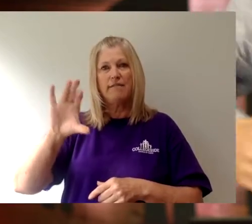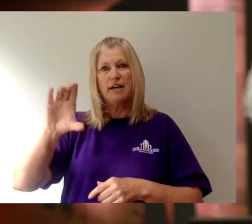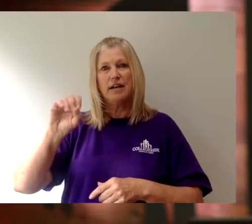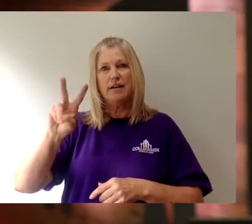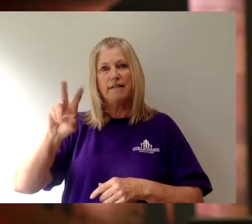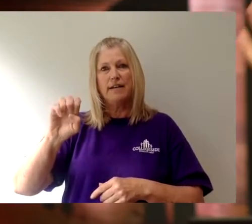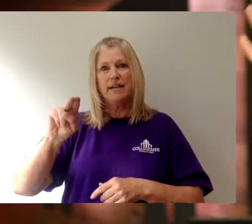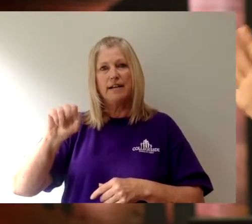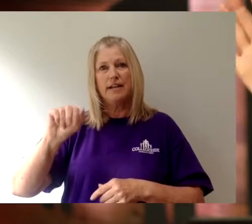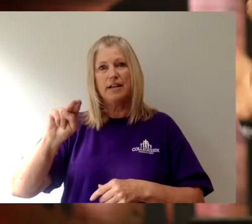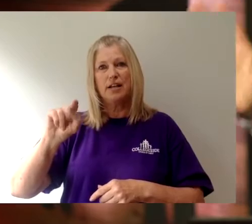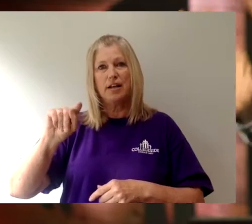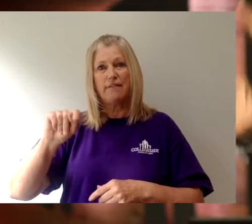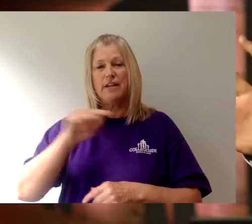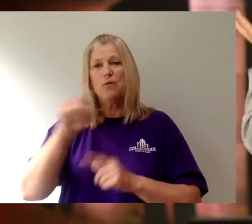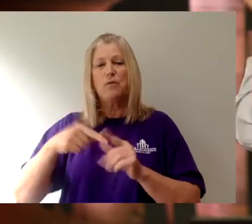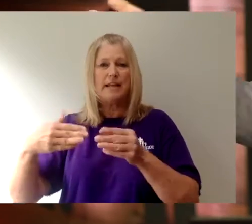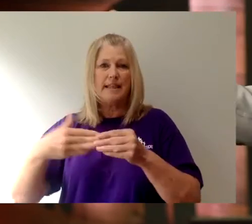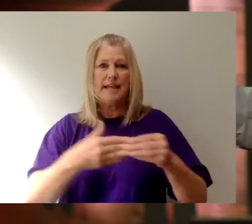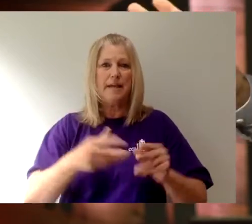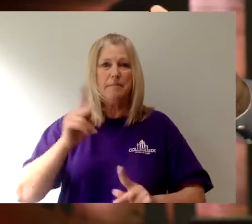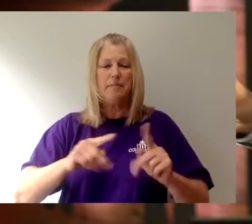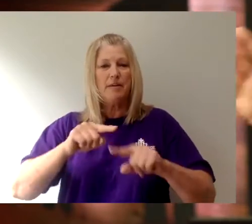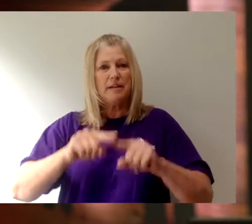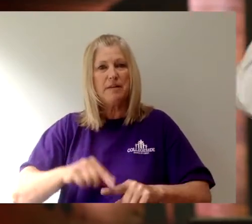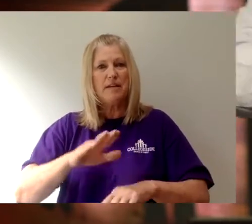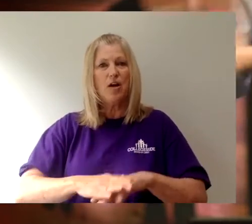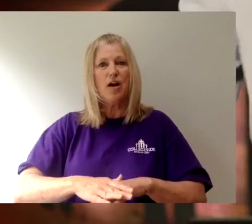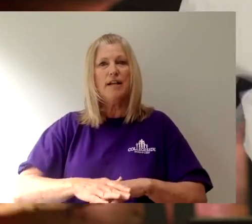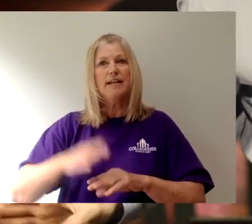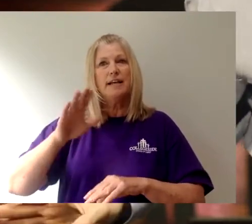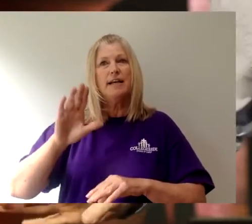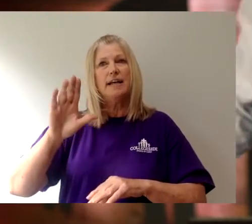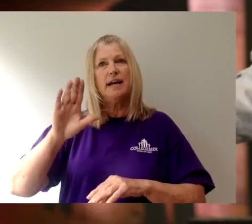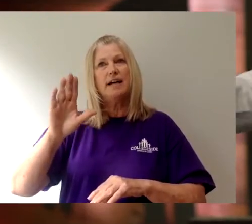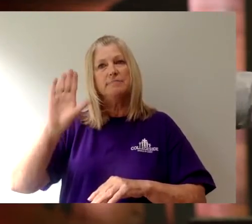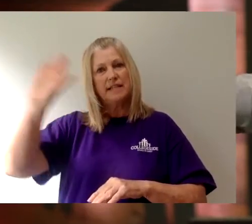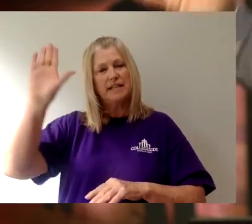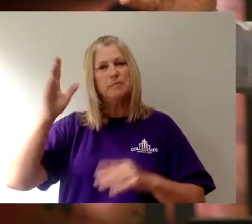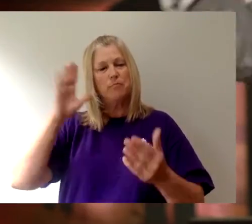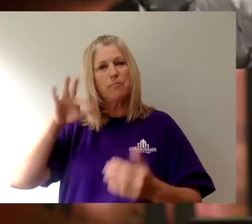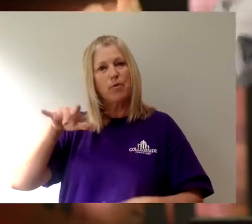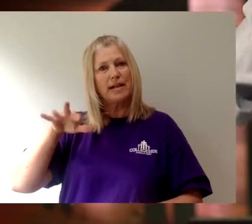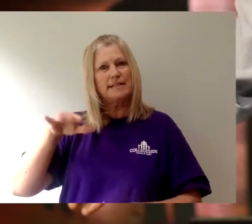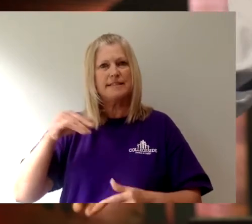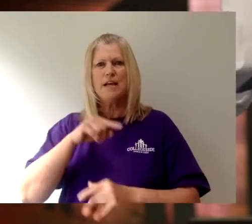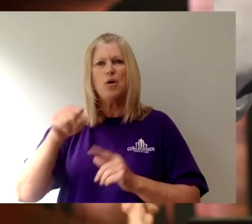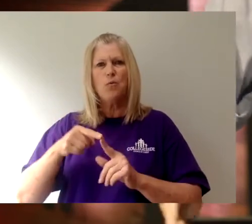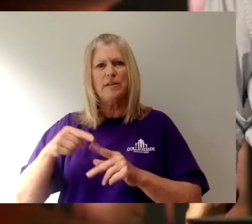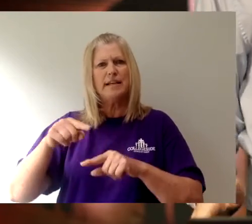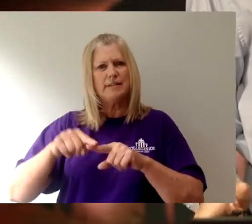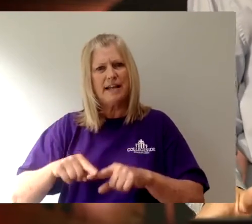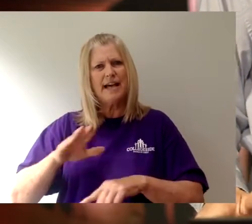people, when they relied on God's presence, it always went well. When they did not rely on God's presence, it never went